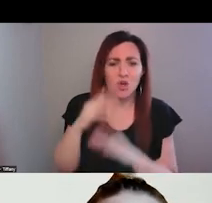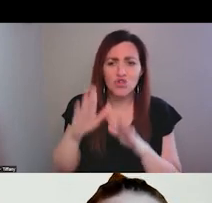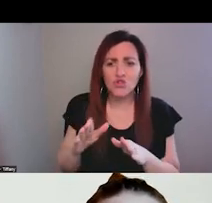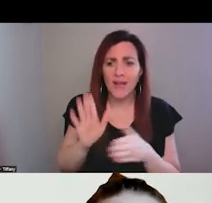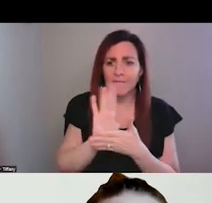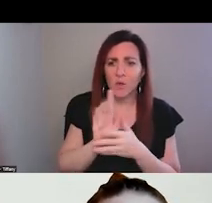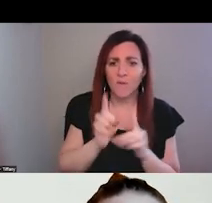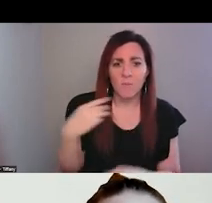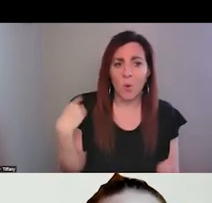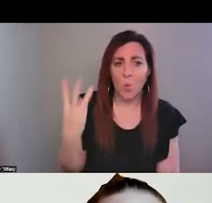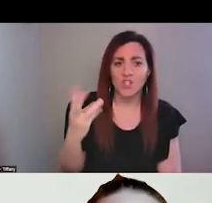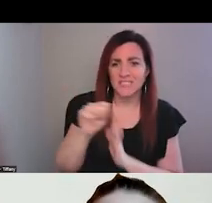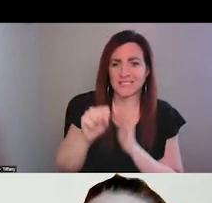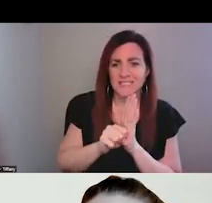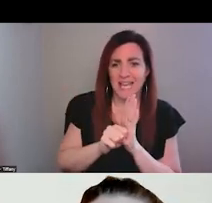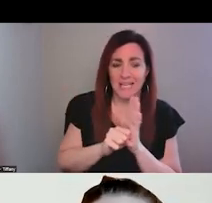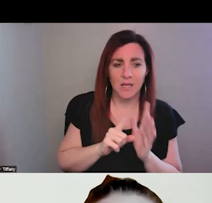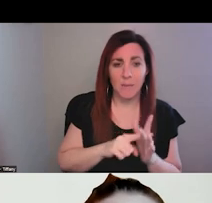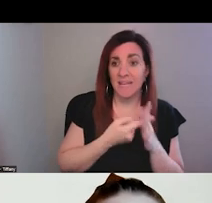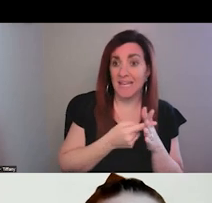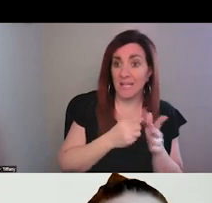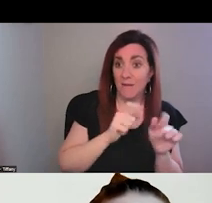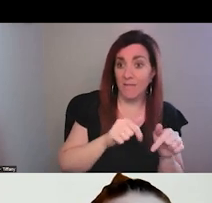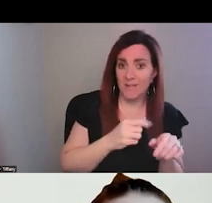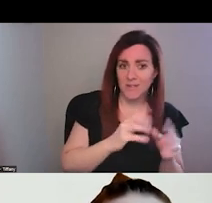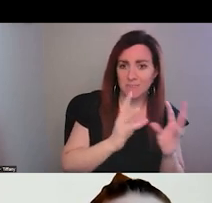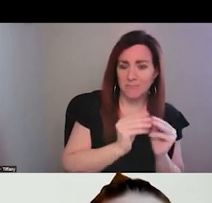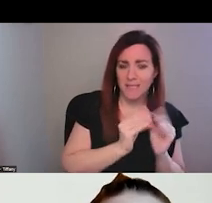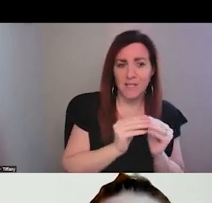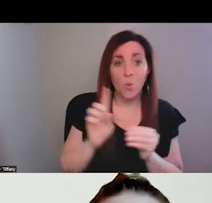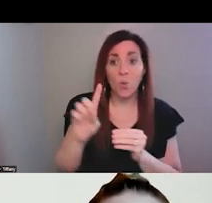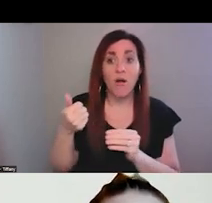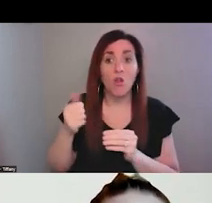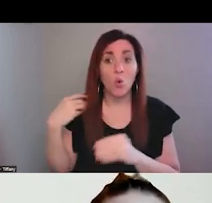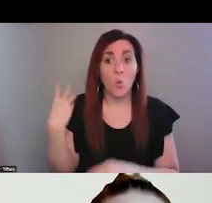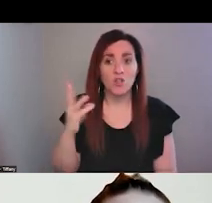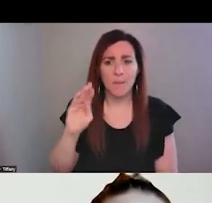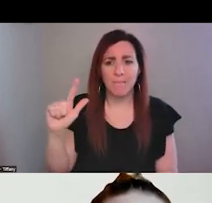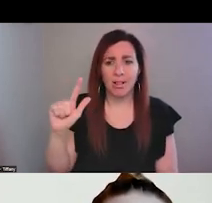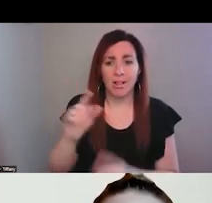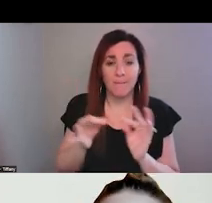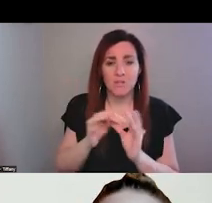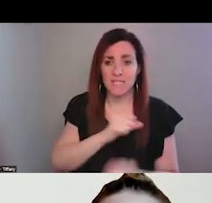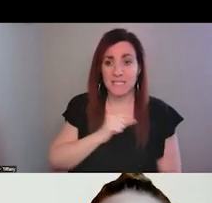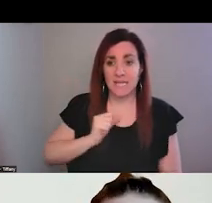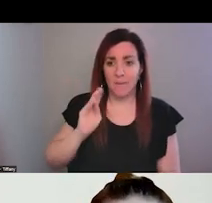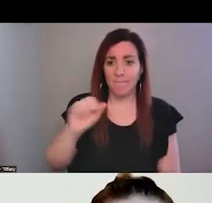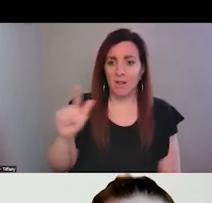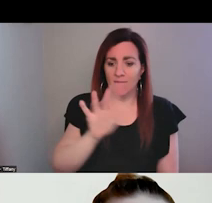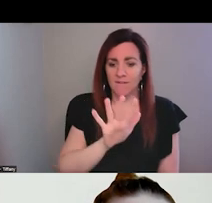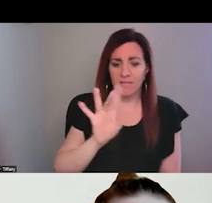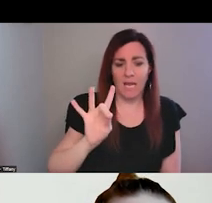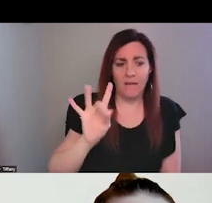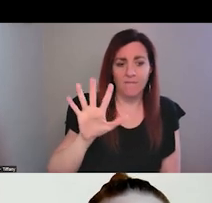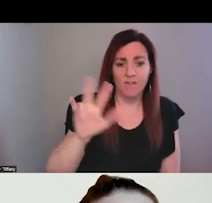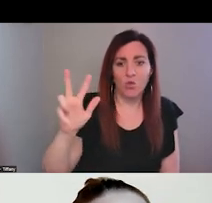from Washington state at the top of the call. One other Washington bill worth, um, mentioning real quick is Senate bill 5853.